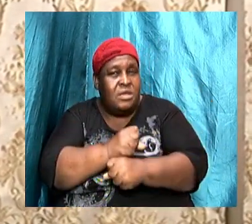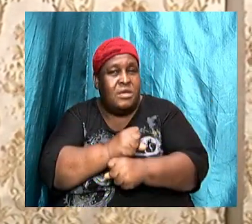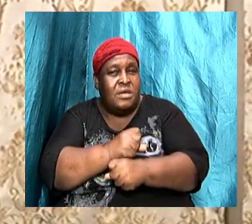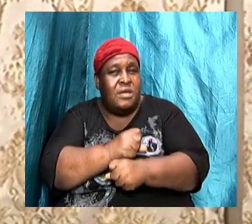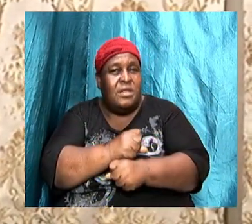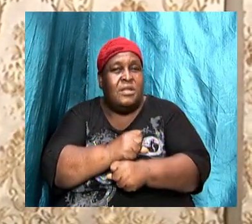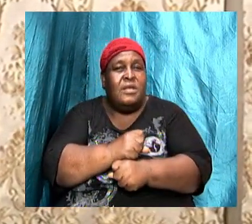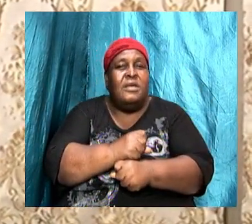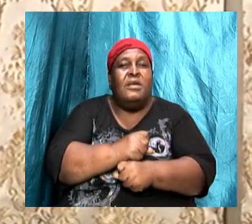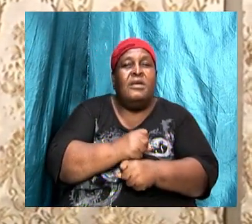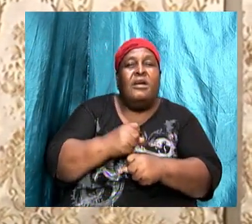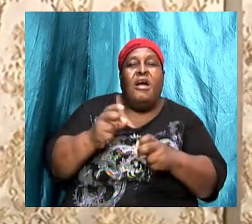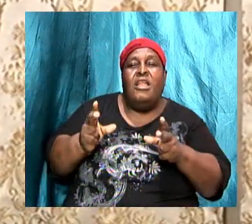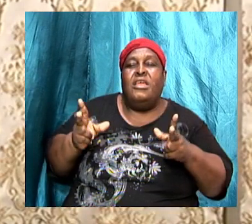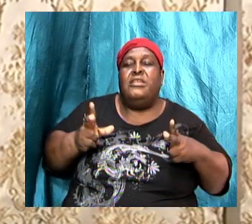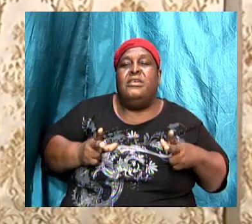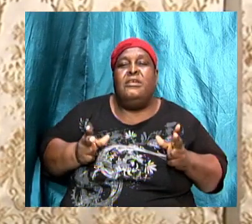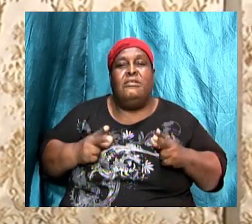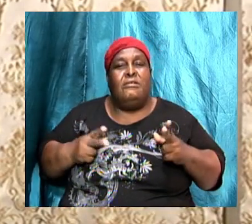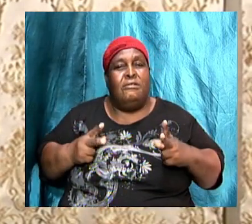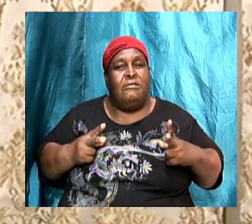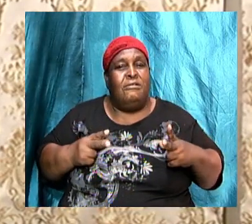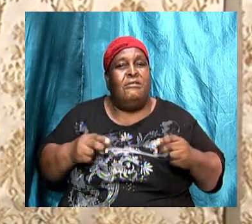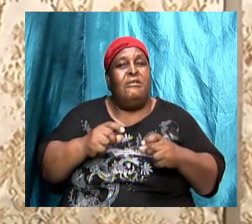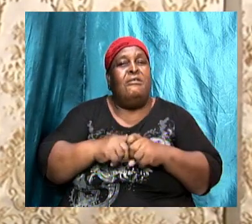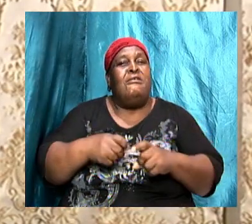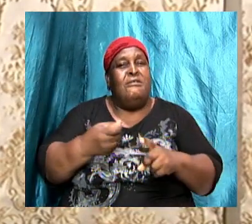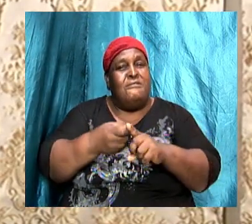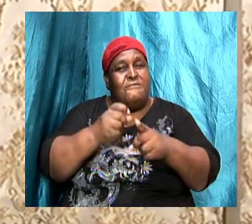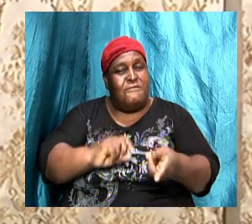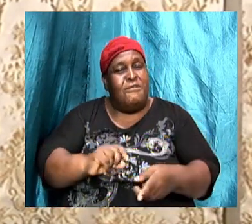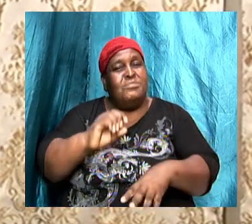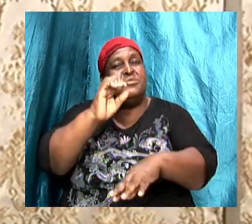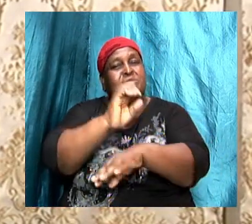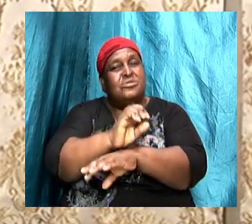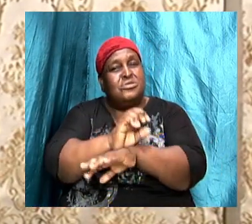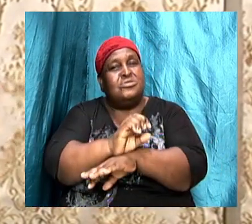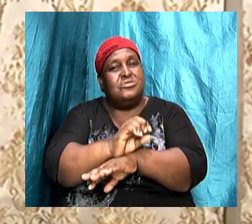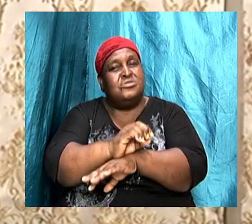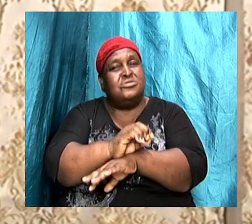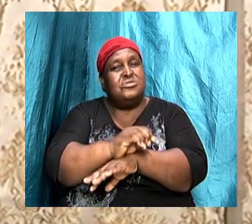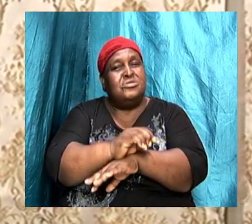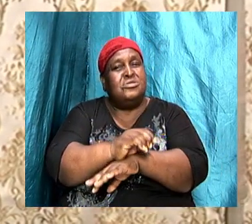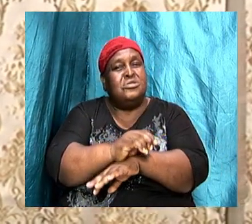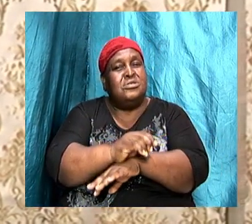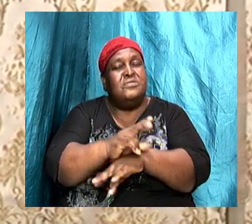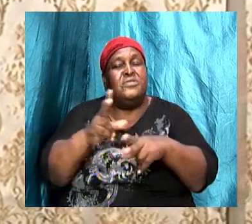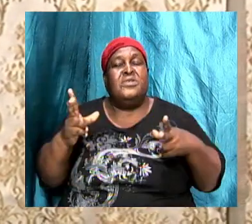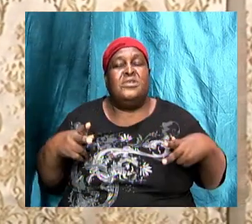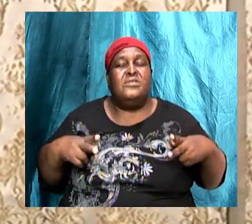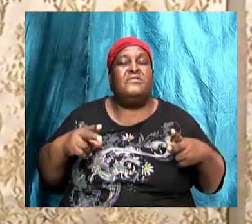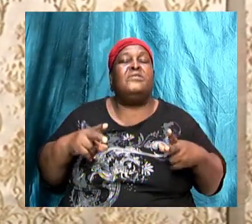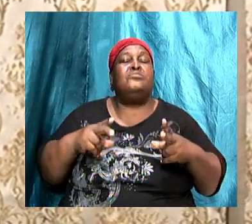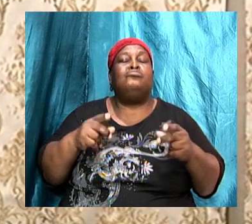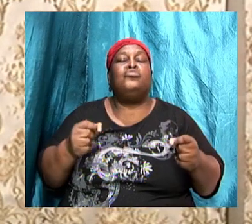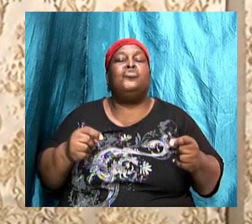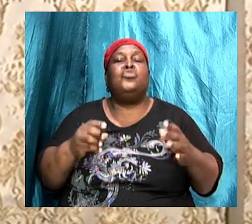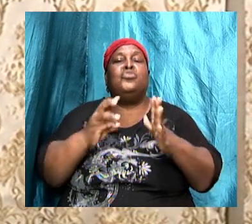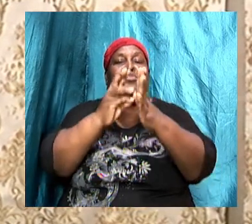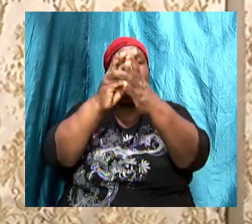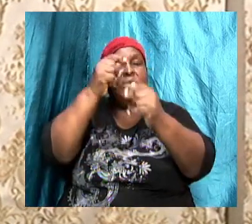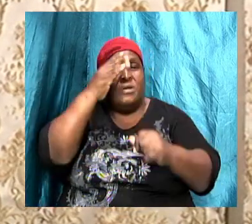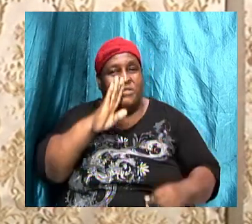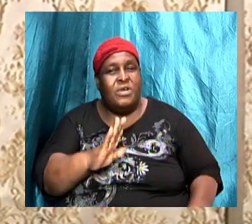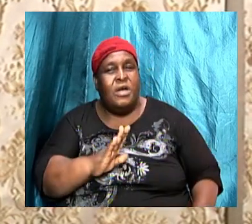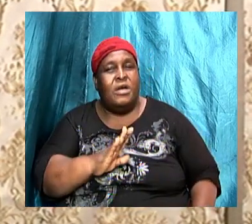vacation from the presence of God, vacation from doing the will of God. Let me give